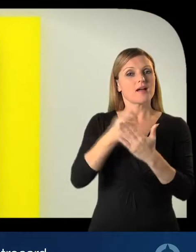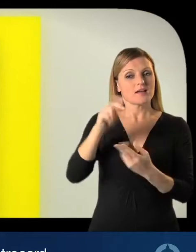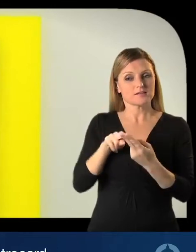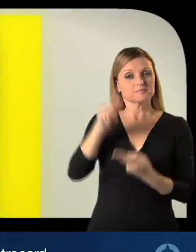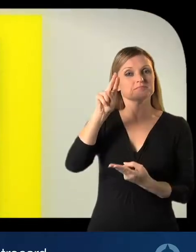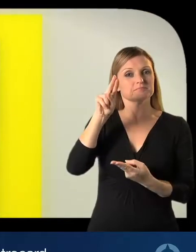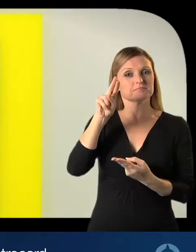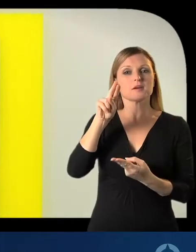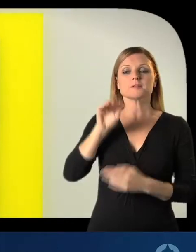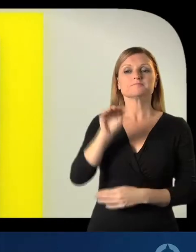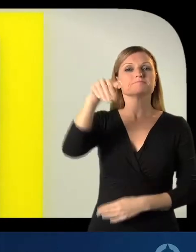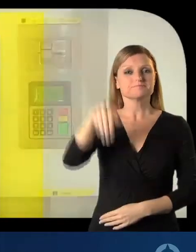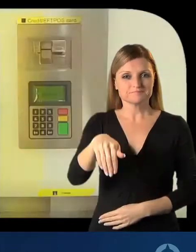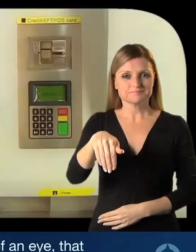card.